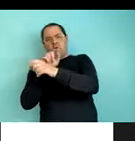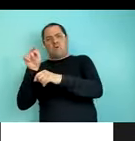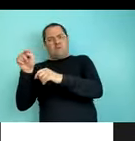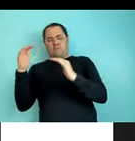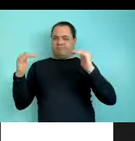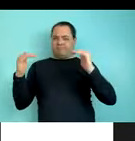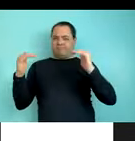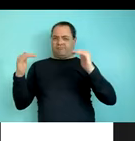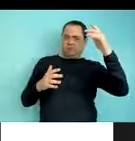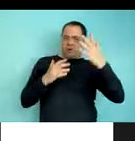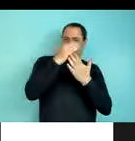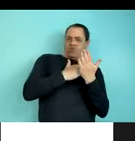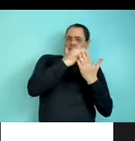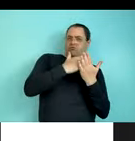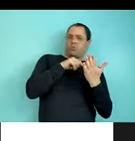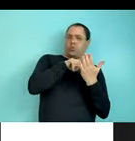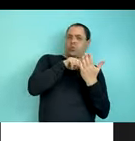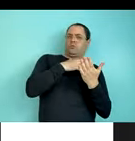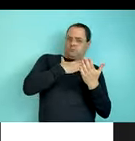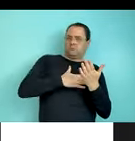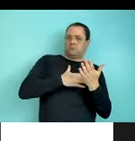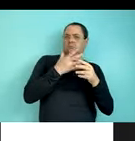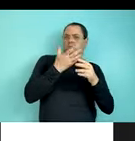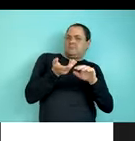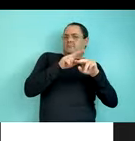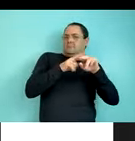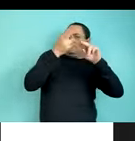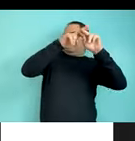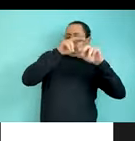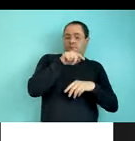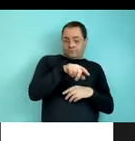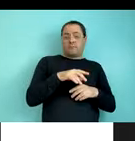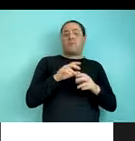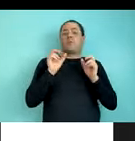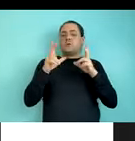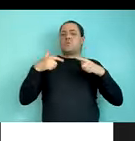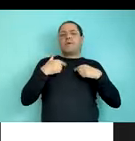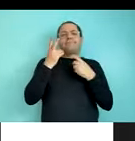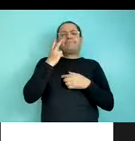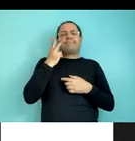order? And so to that end, we designed a regularization study to see whether people would